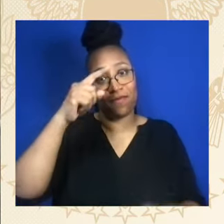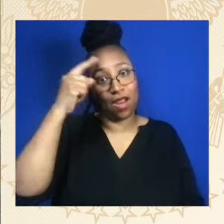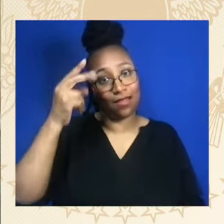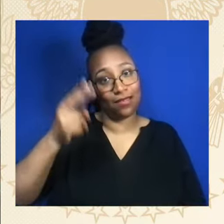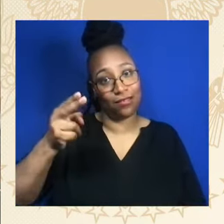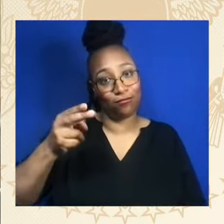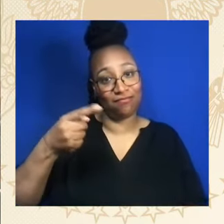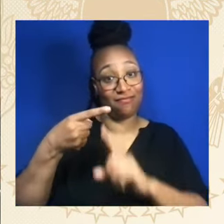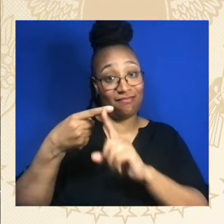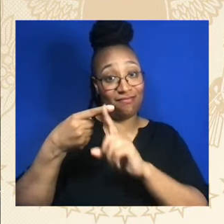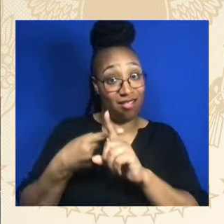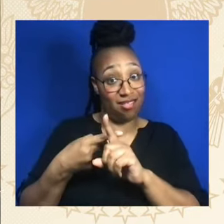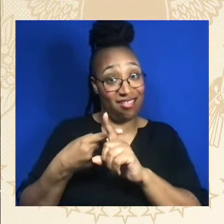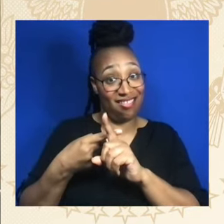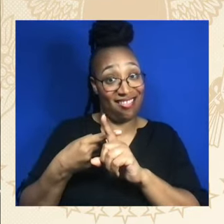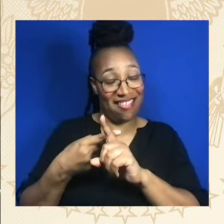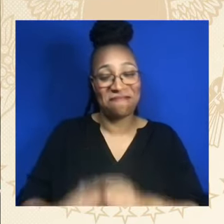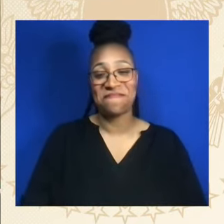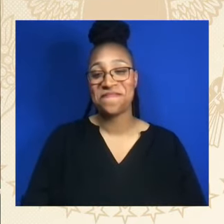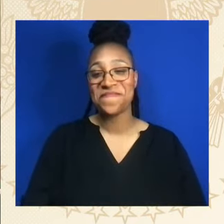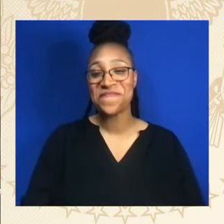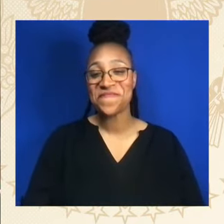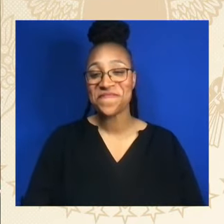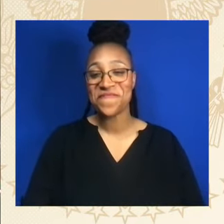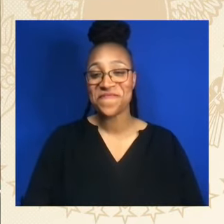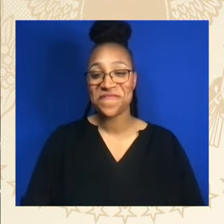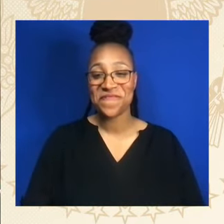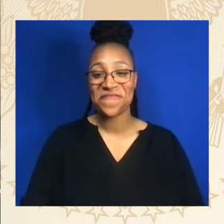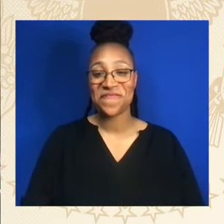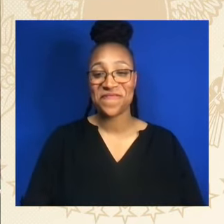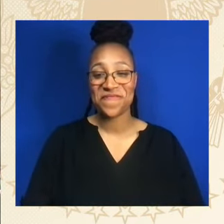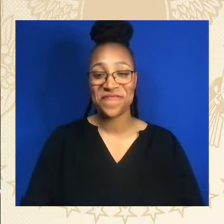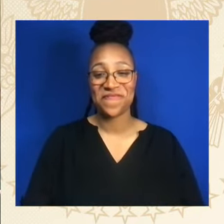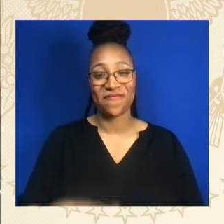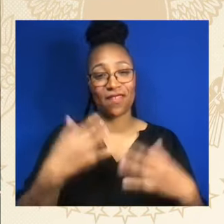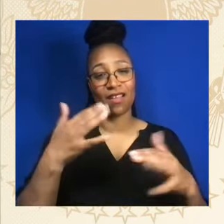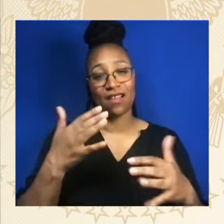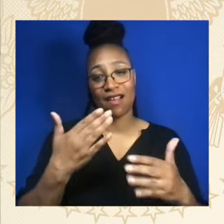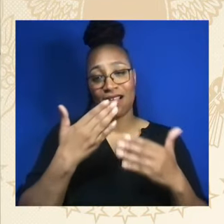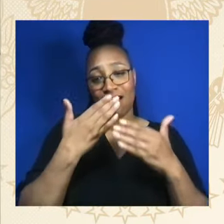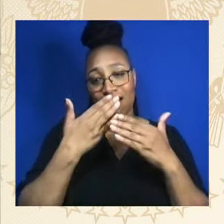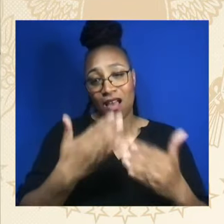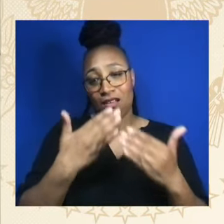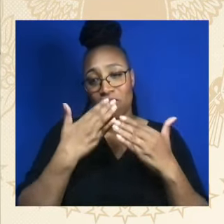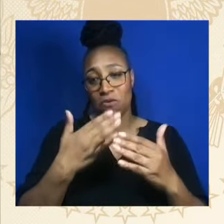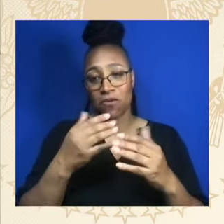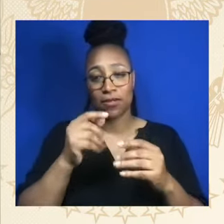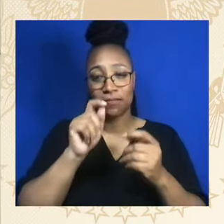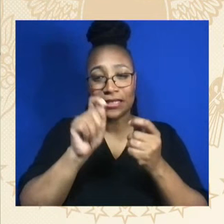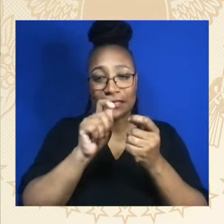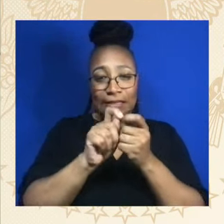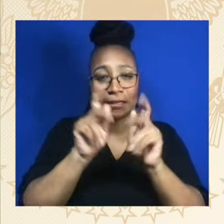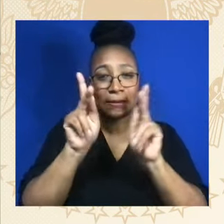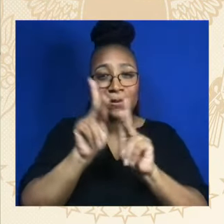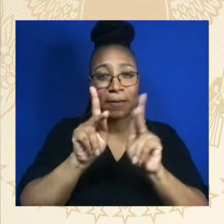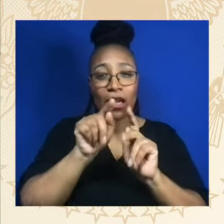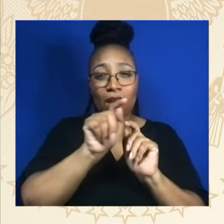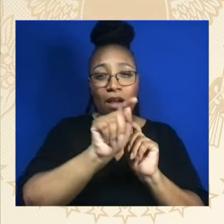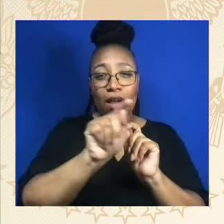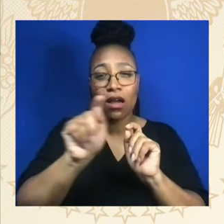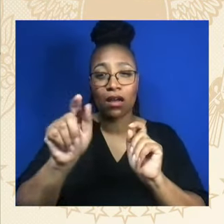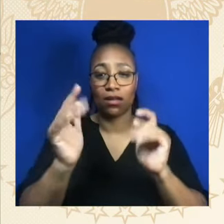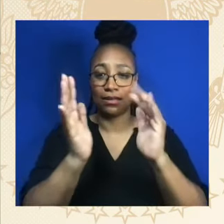A special thanks to members of the most diverse administration in history who are here. The most diverse administration in history. Jim?